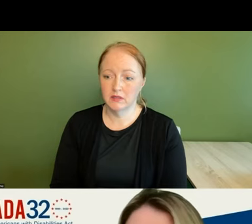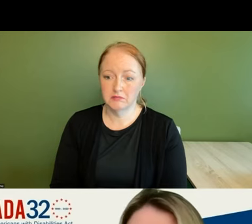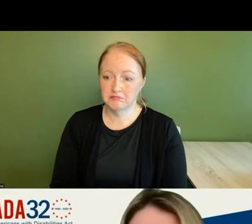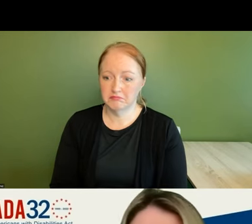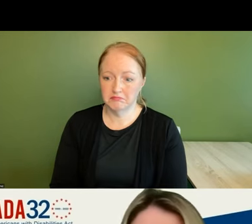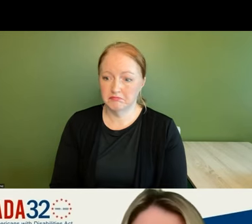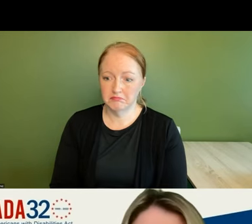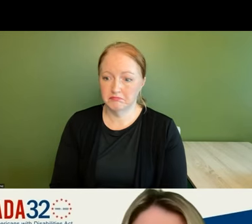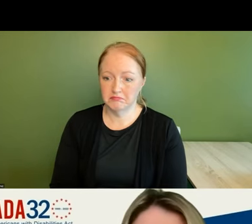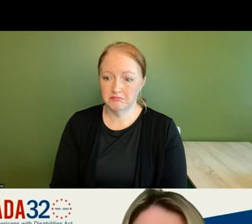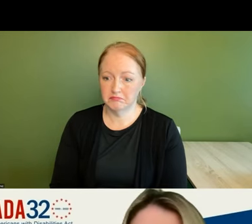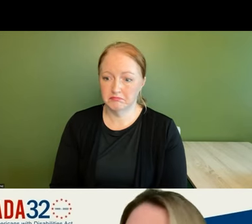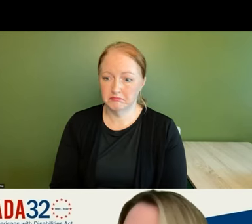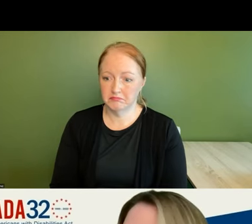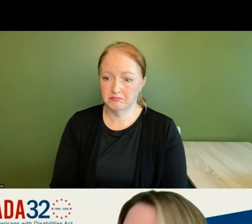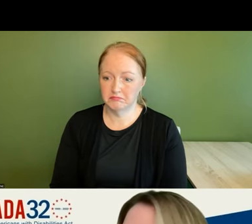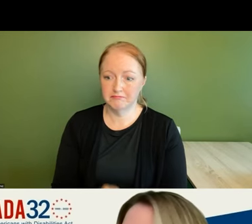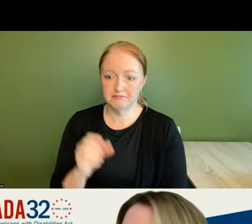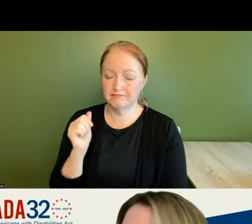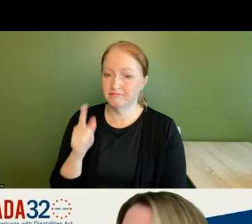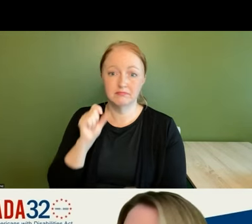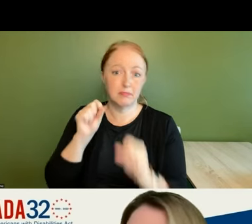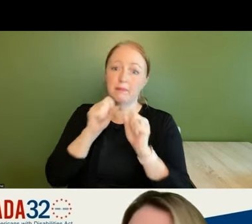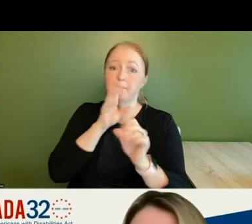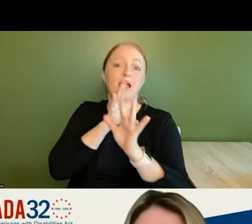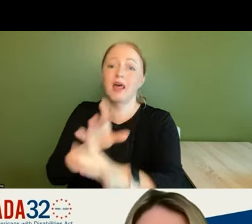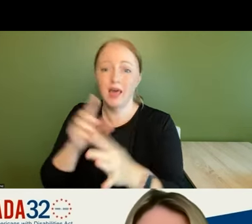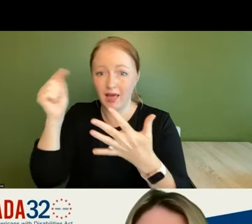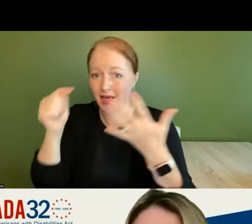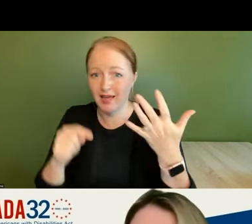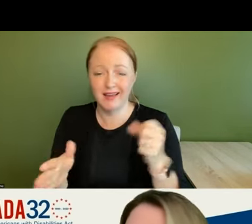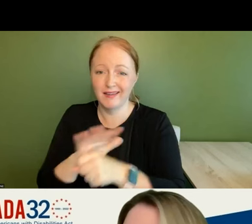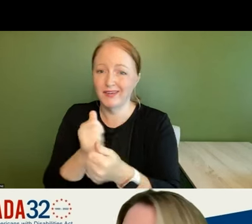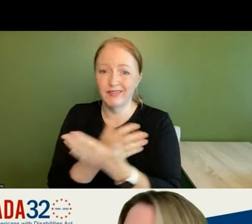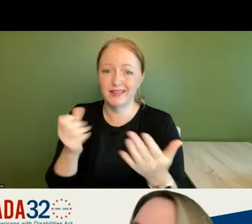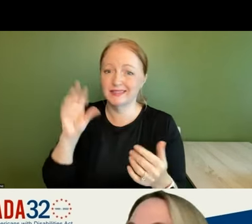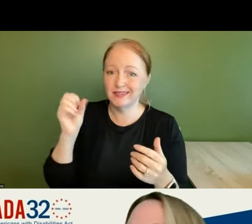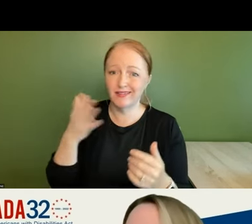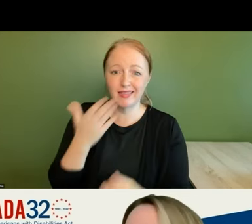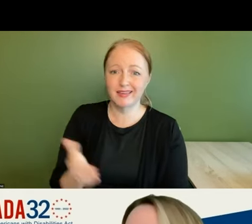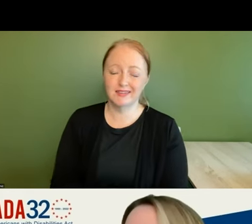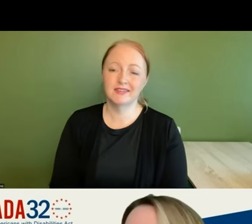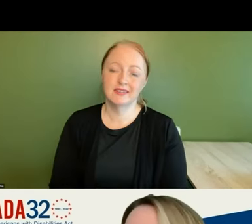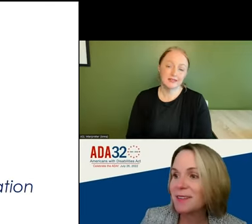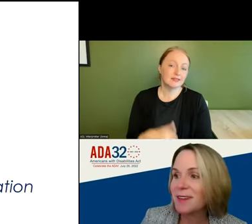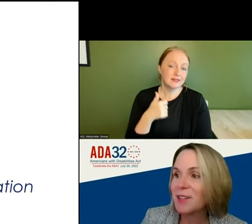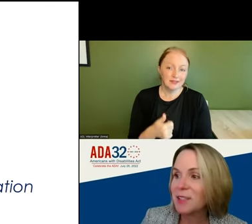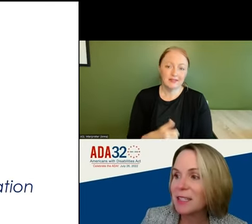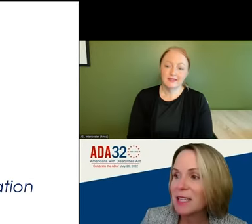nope nope okay rapid fire bullets covered it all sarah thank you thank you great